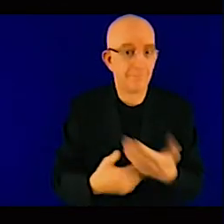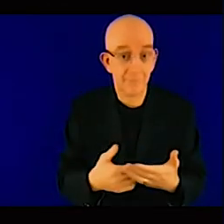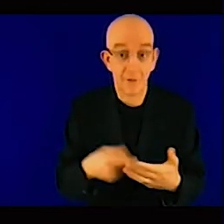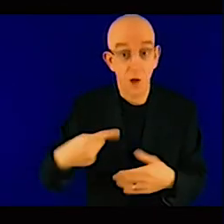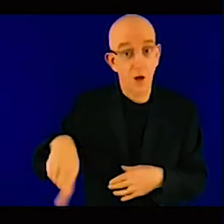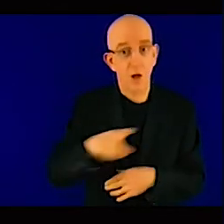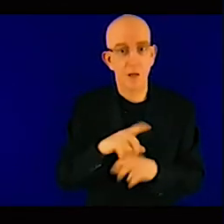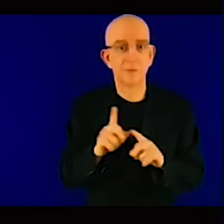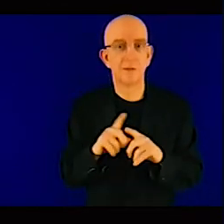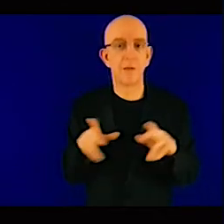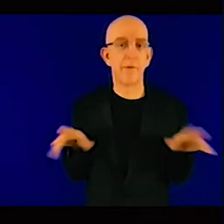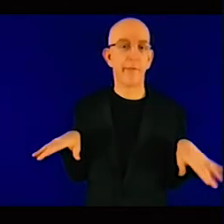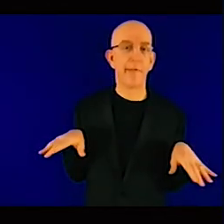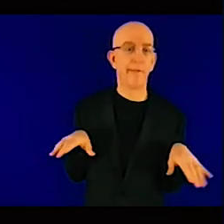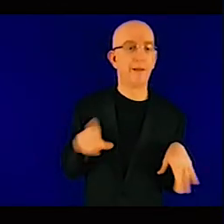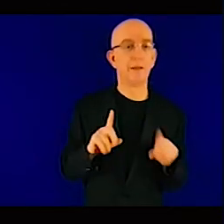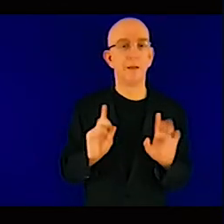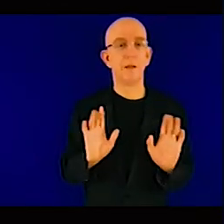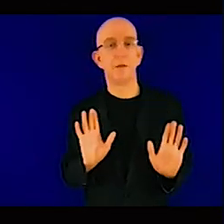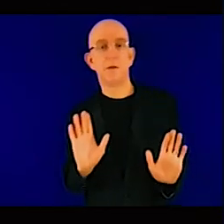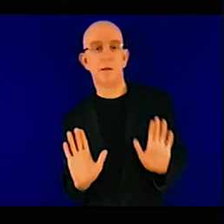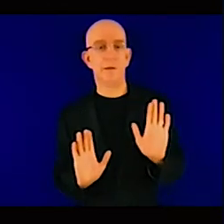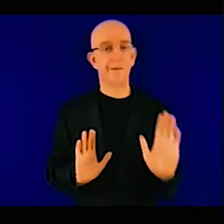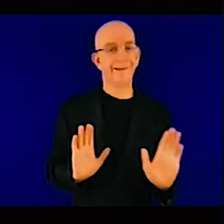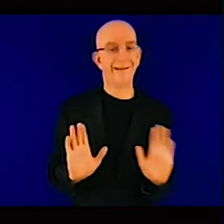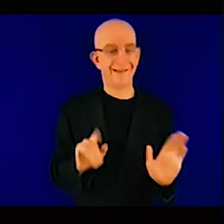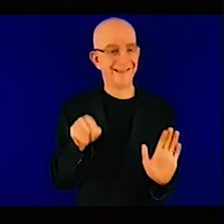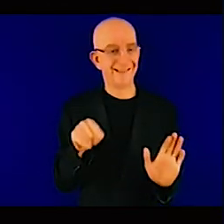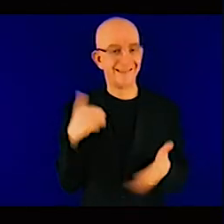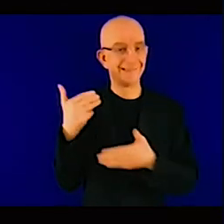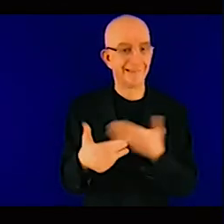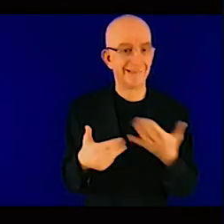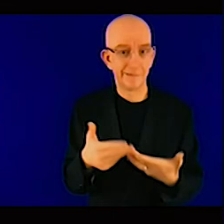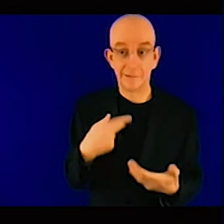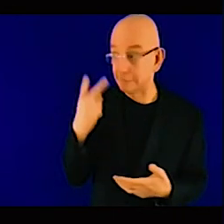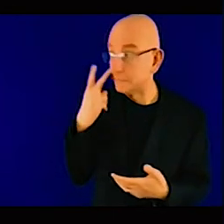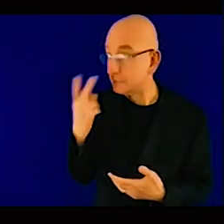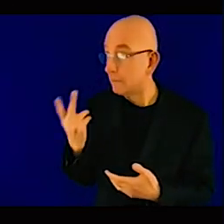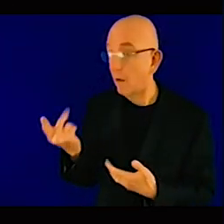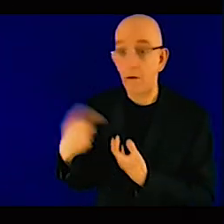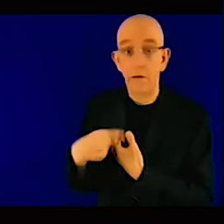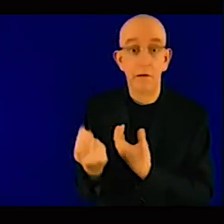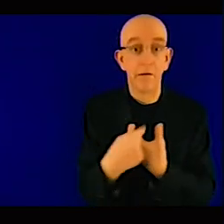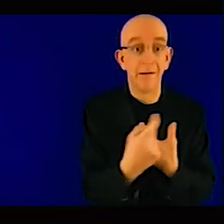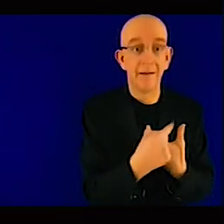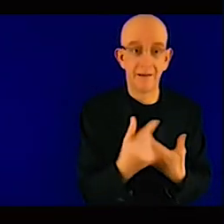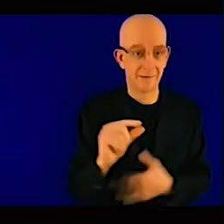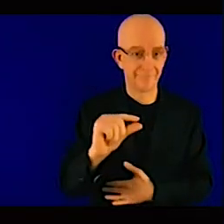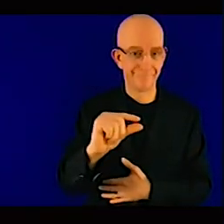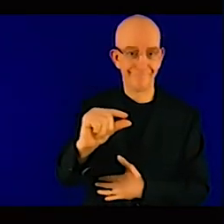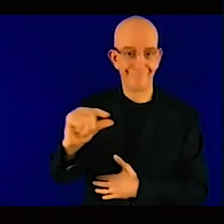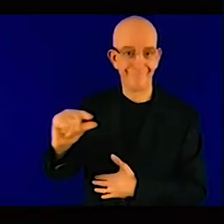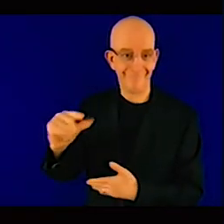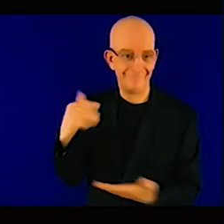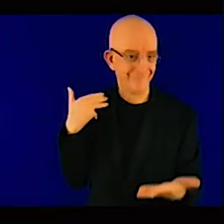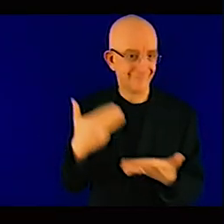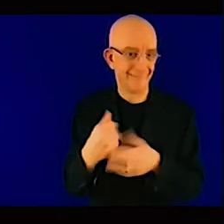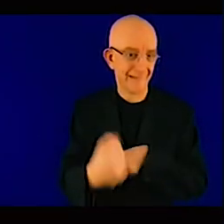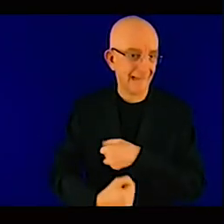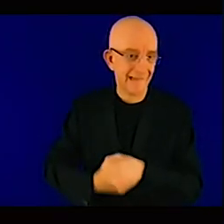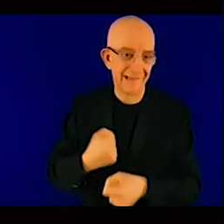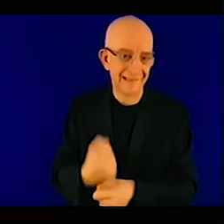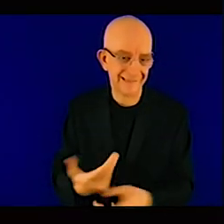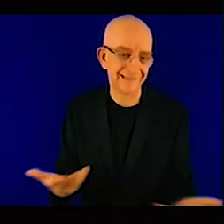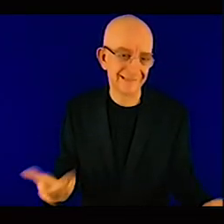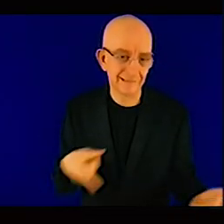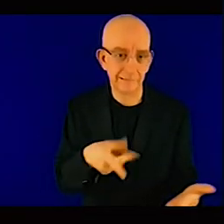adaptation over the past couple of years it's just a challenge and it's just difficult so I think Albert I think you are right in the